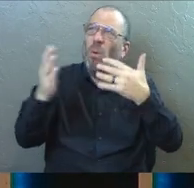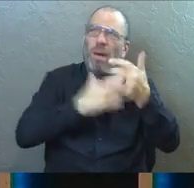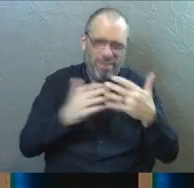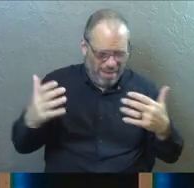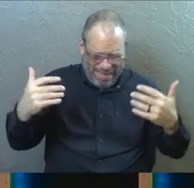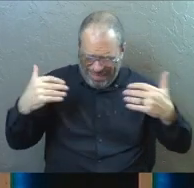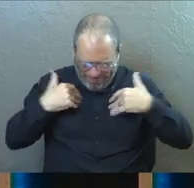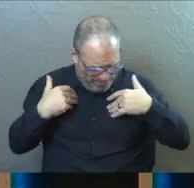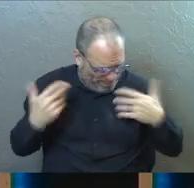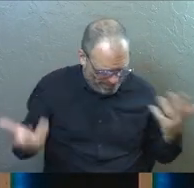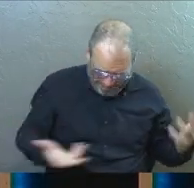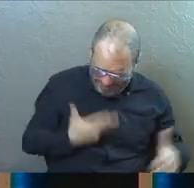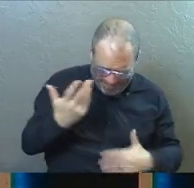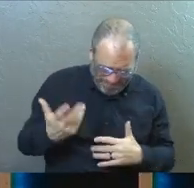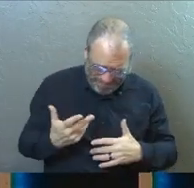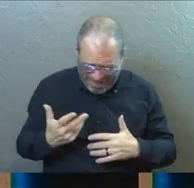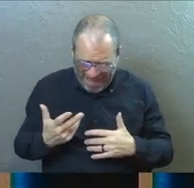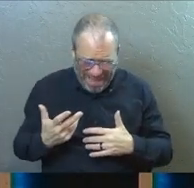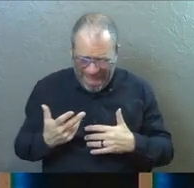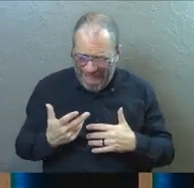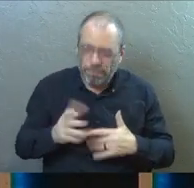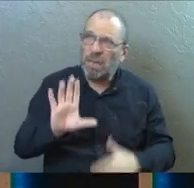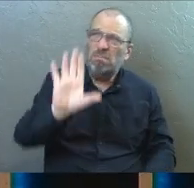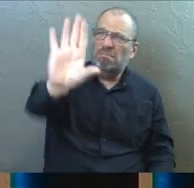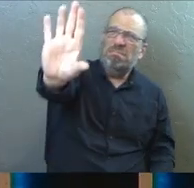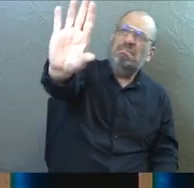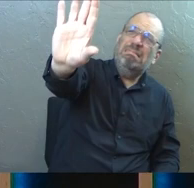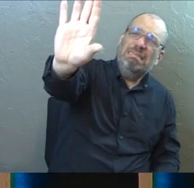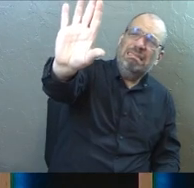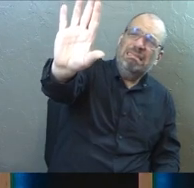God, I'm not going to hold you at arm's length.